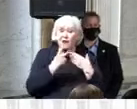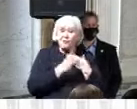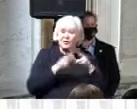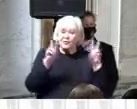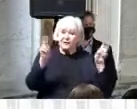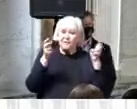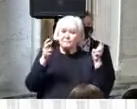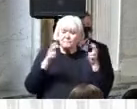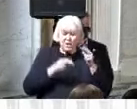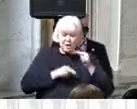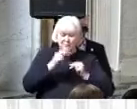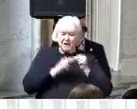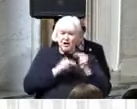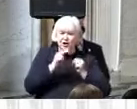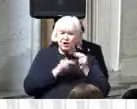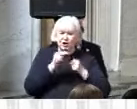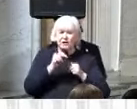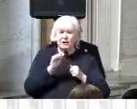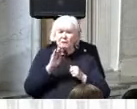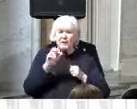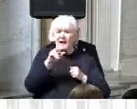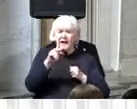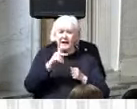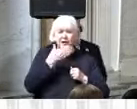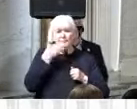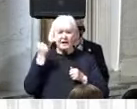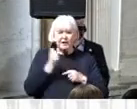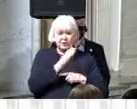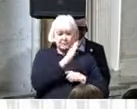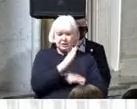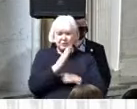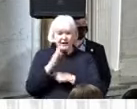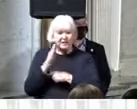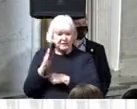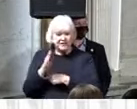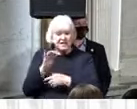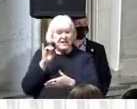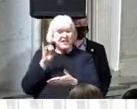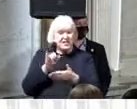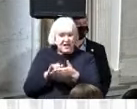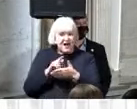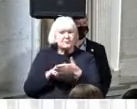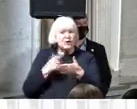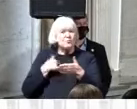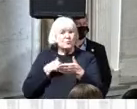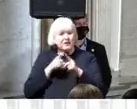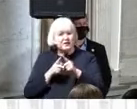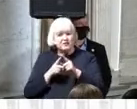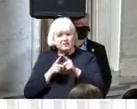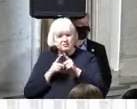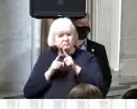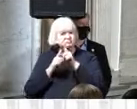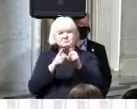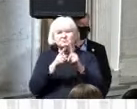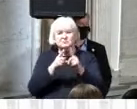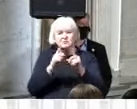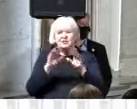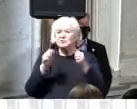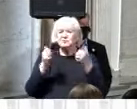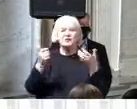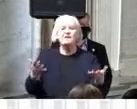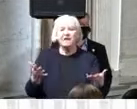administration intends to provide and with that i will turn it over to our great treasury